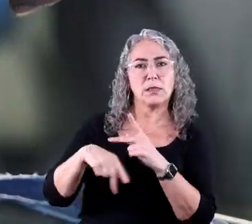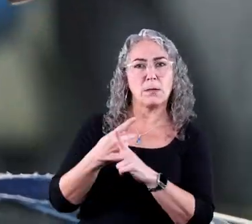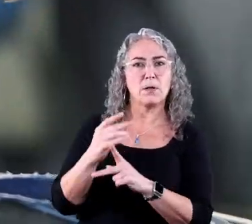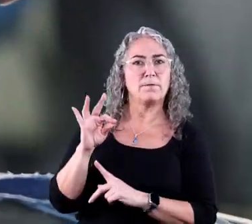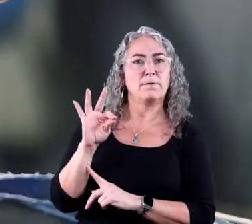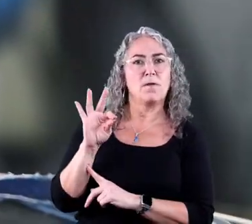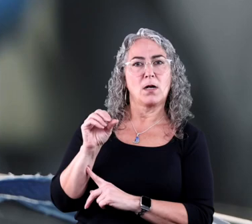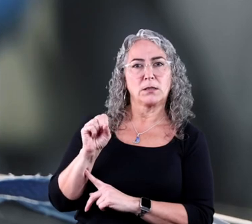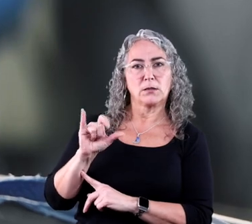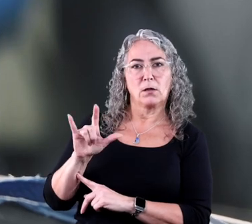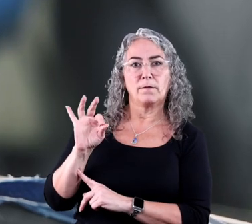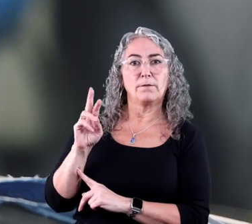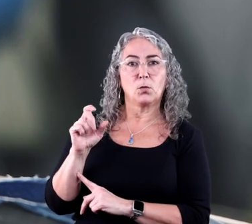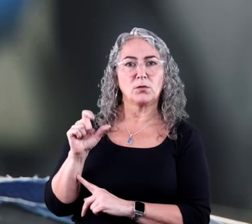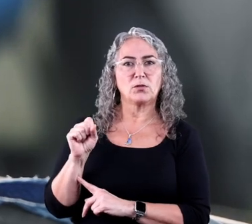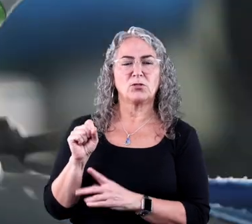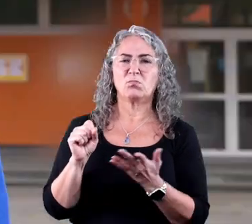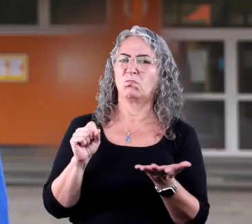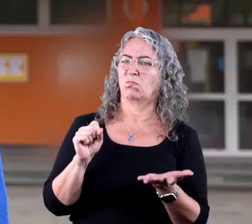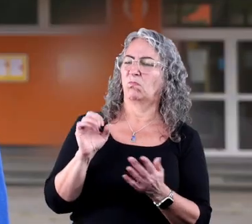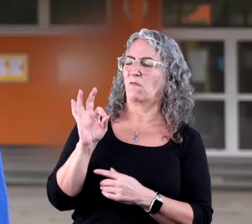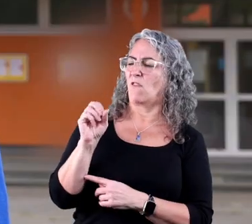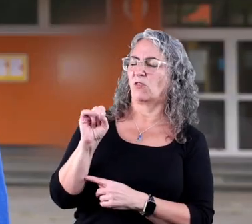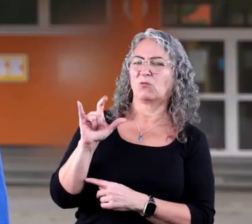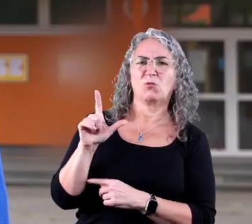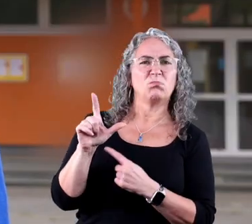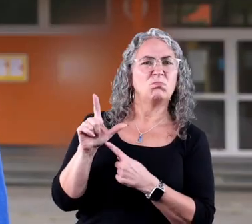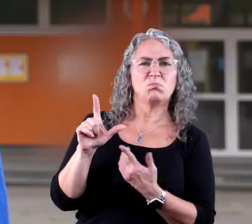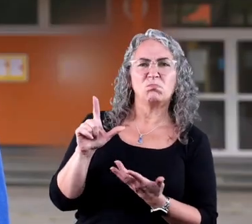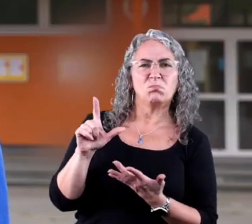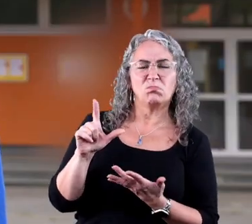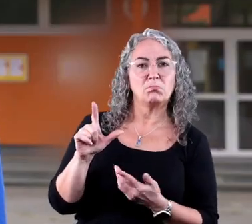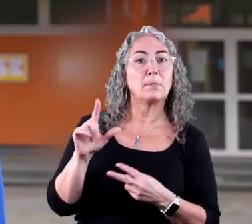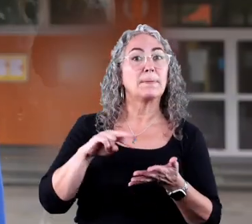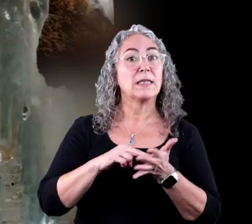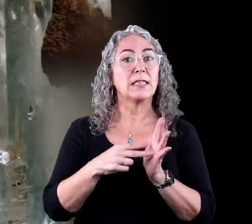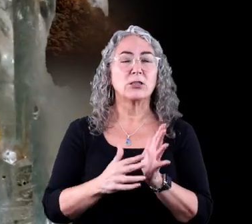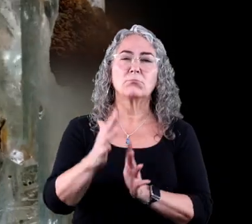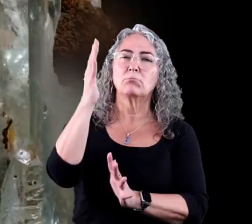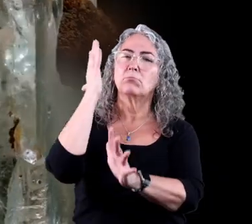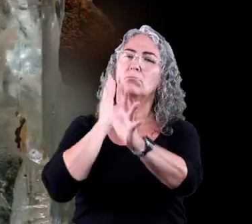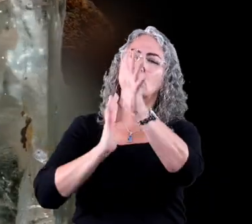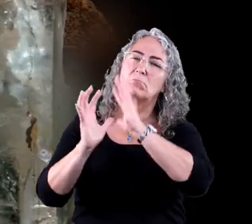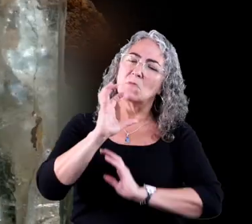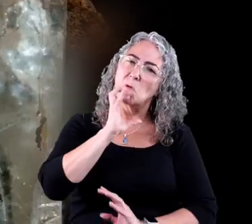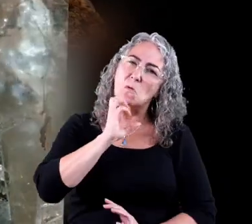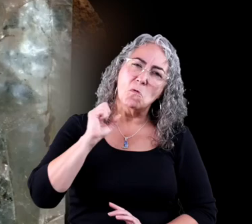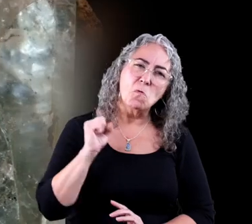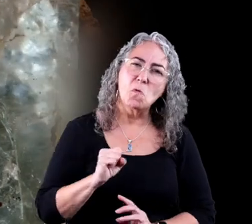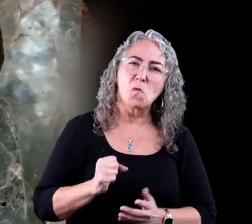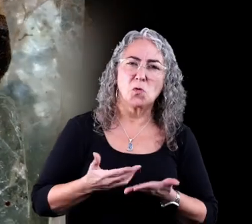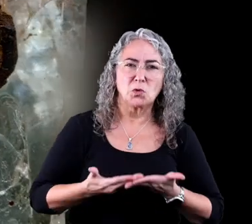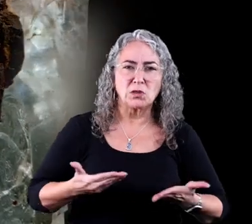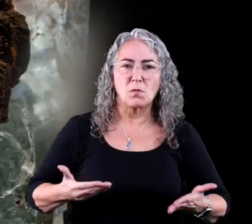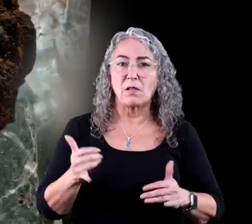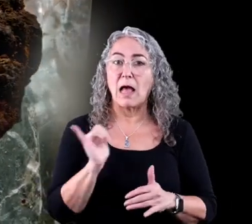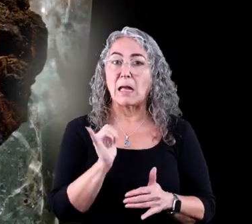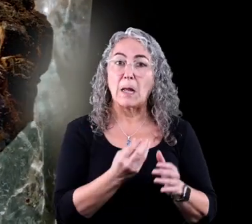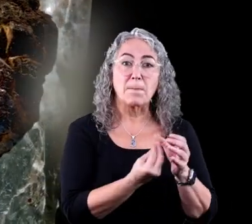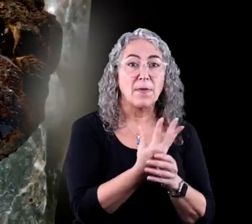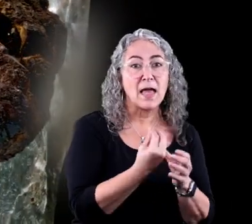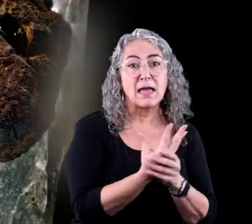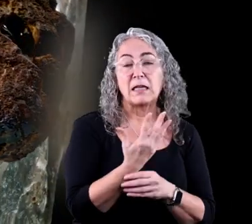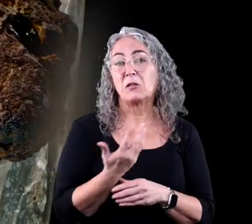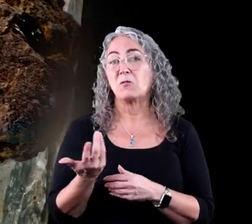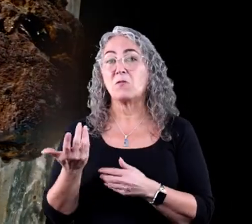kind of fuel called fossil fuels. Did you know what a fossil is? A fossil is a super old organism like a plant